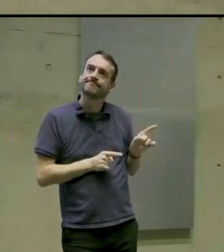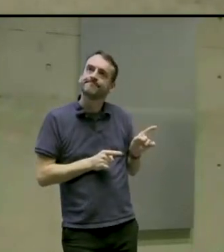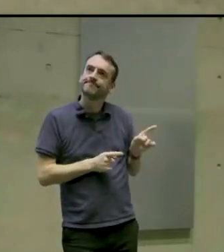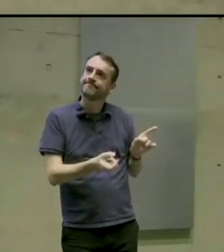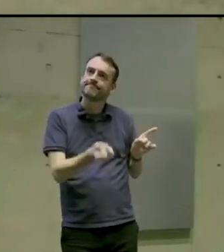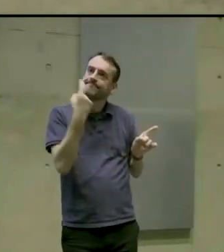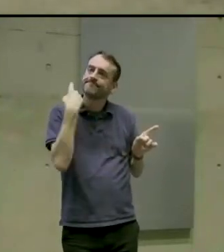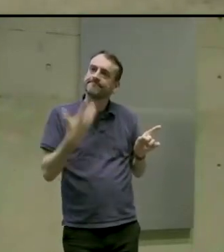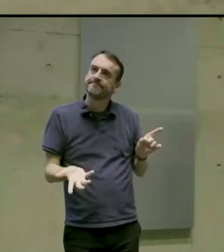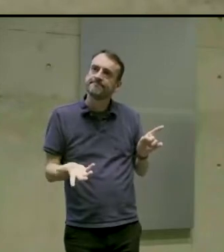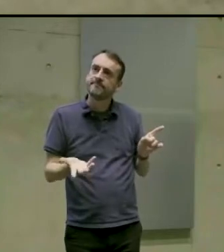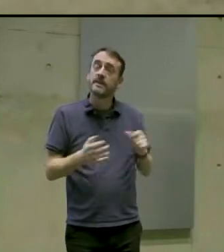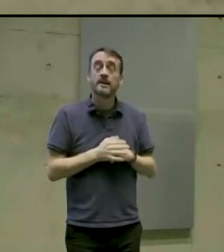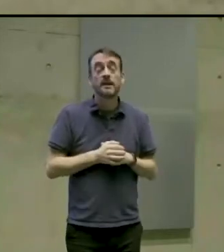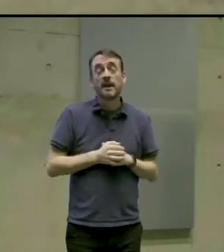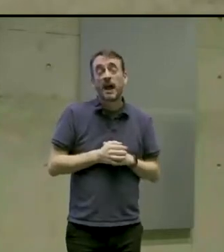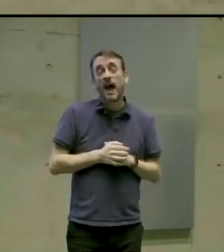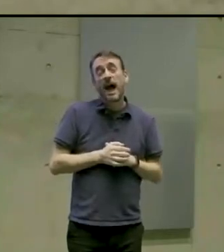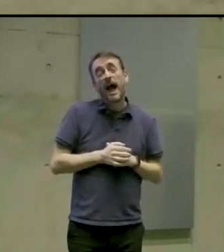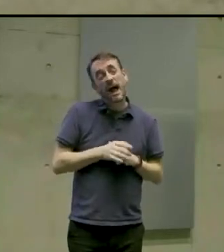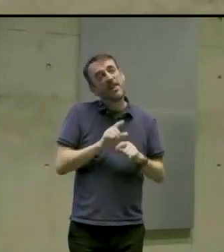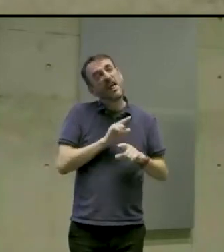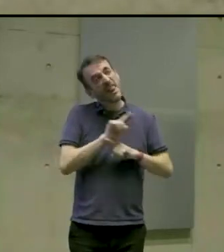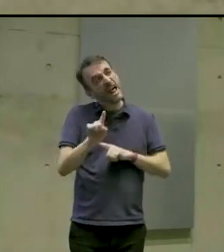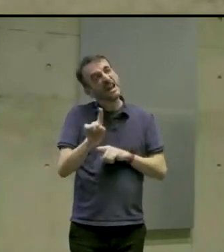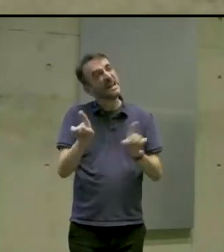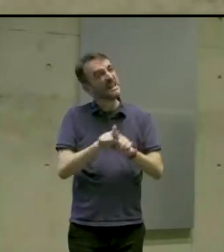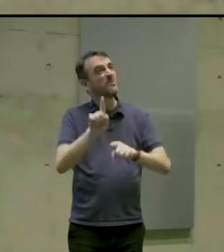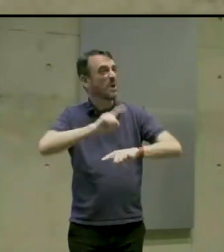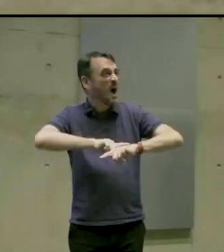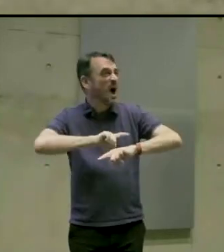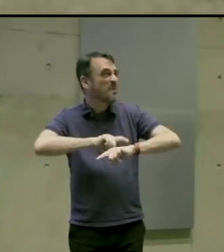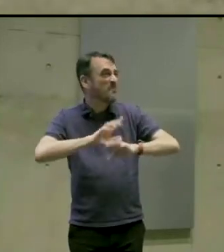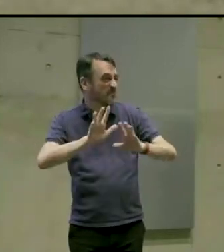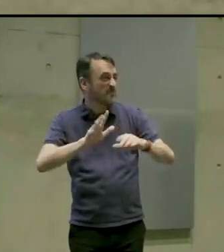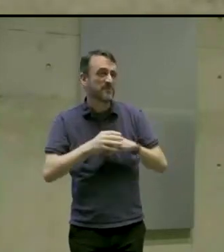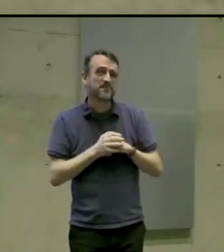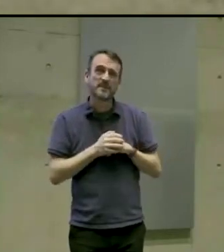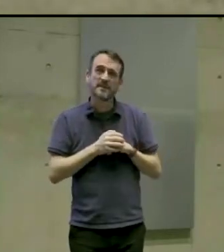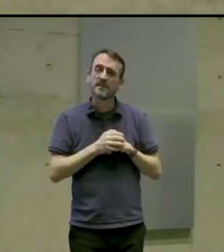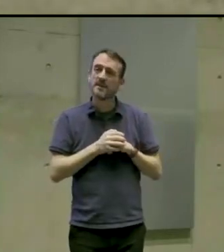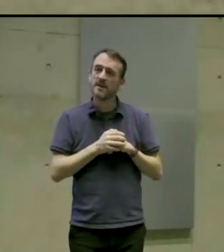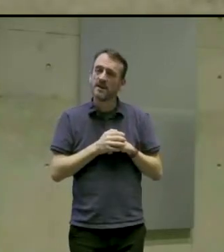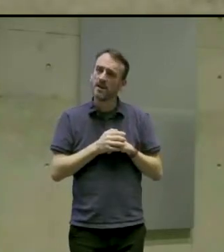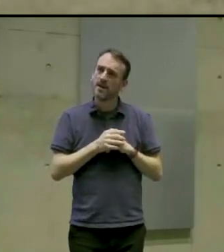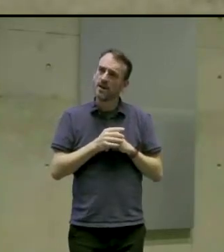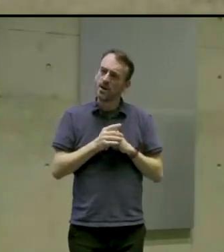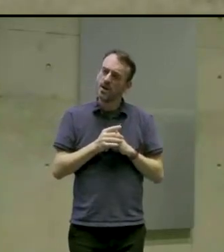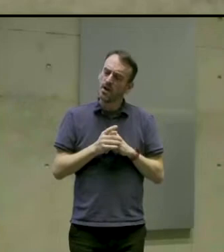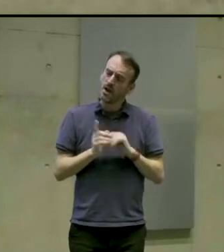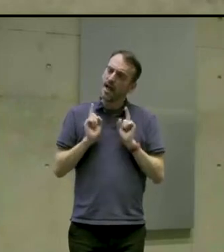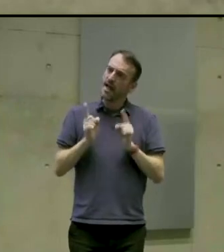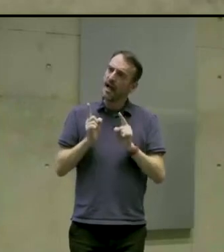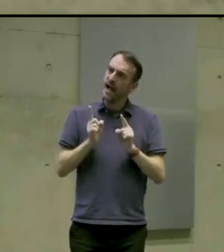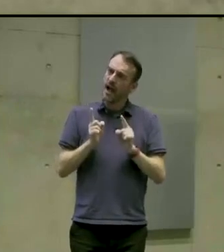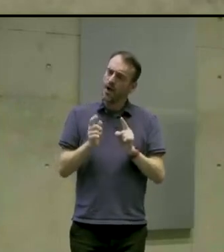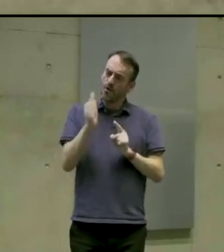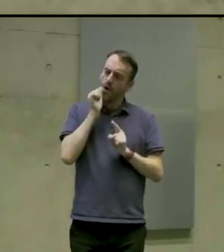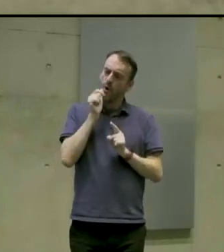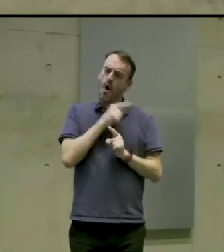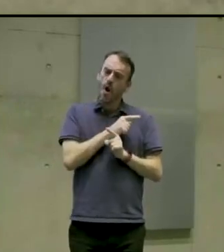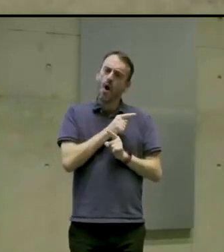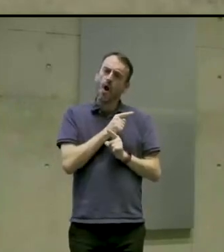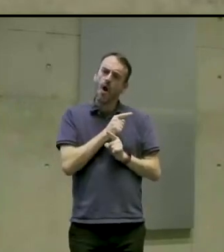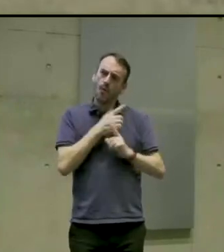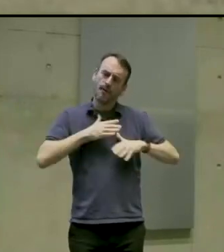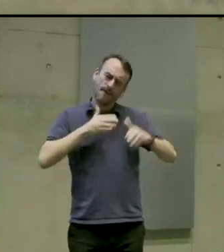And it was around this time then that we knew that as a studio, this is what we were going to be focusing on, is